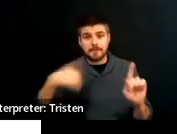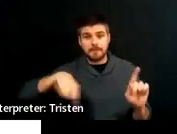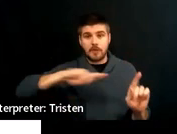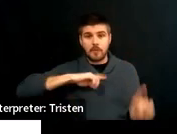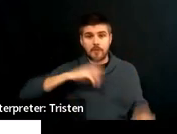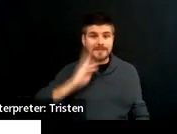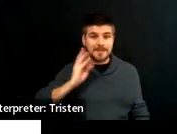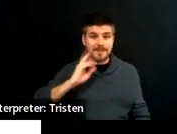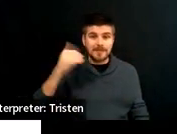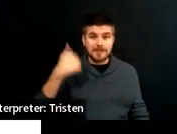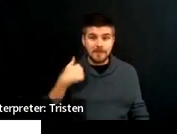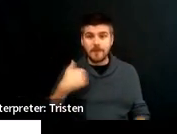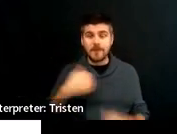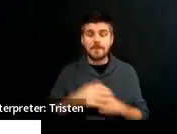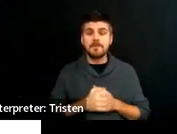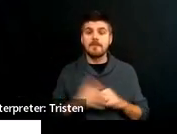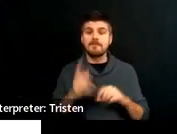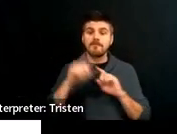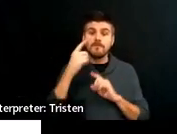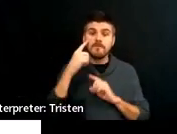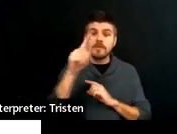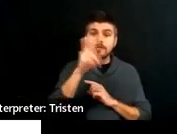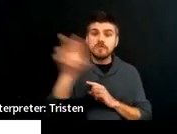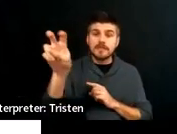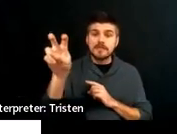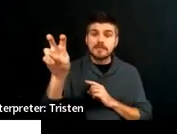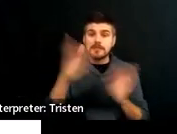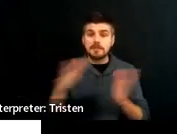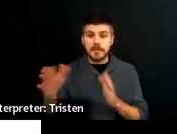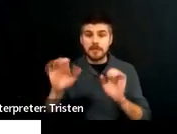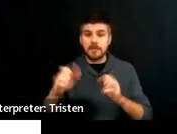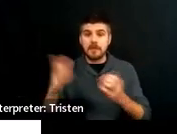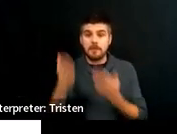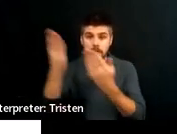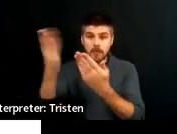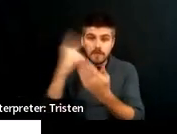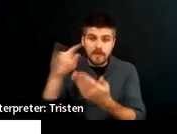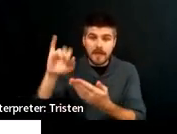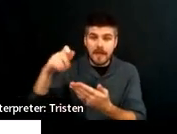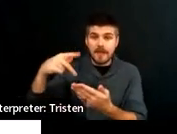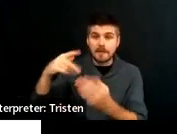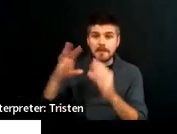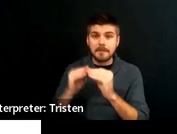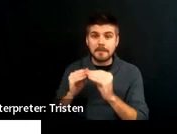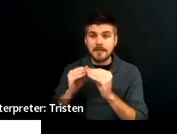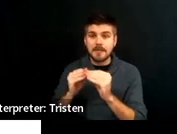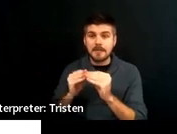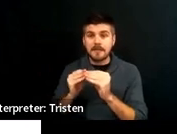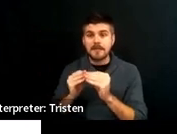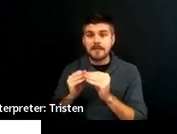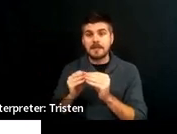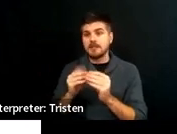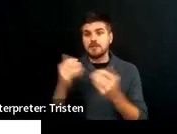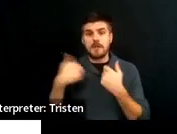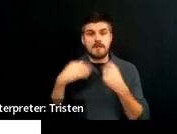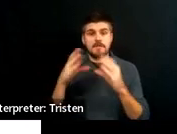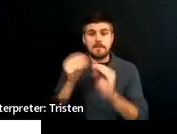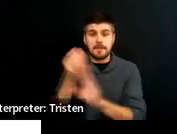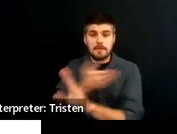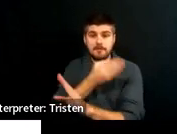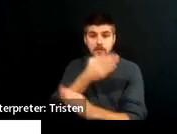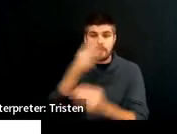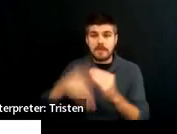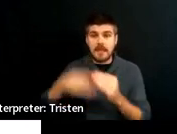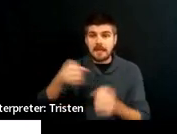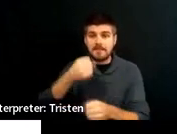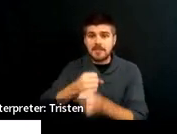transition piece, you can propose at the IEP meeting that you meet by the end of the year, say May,